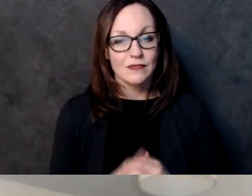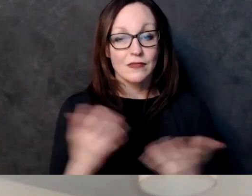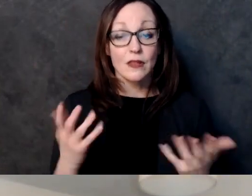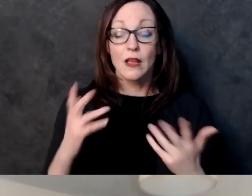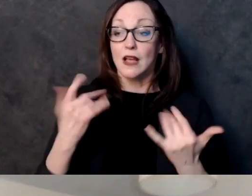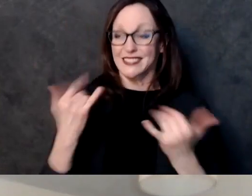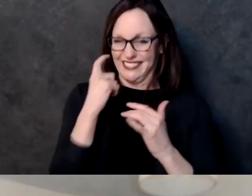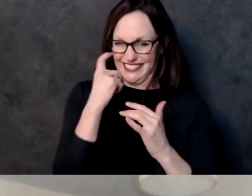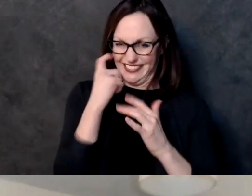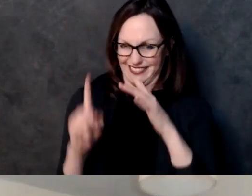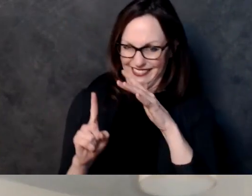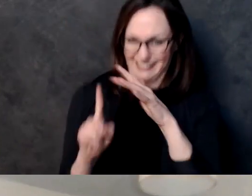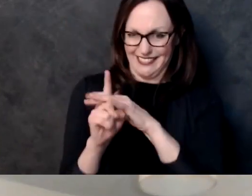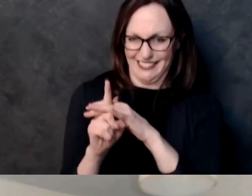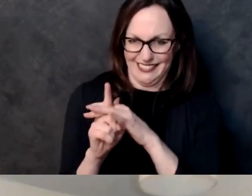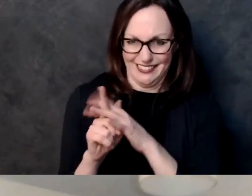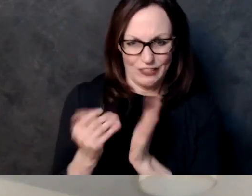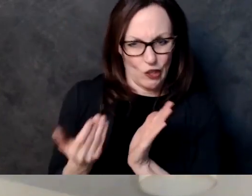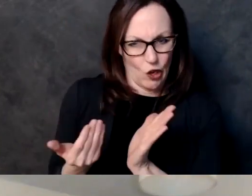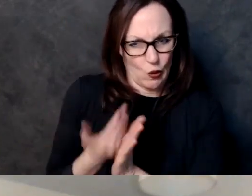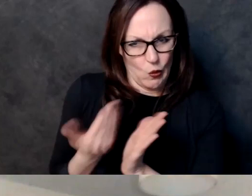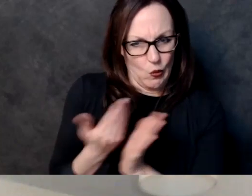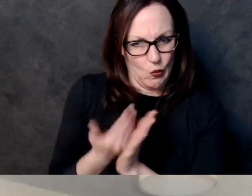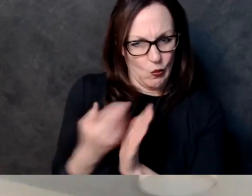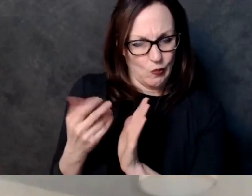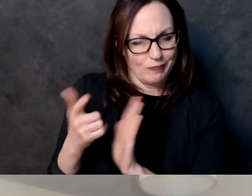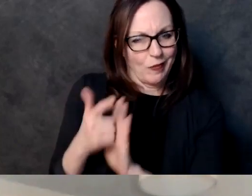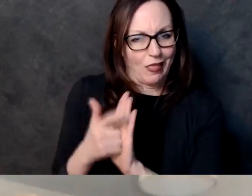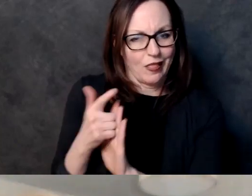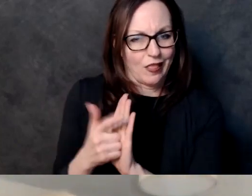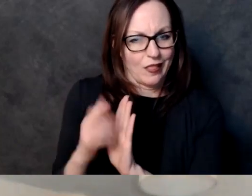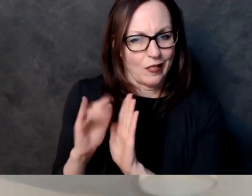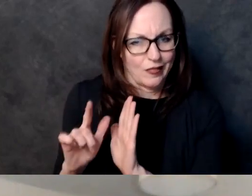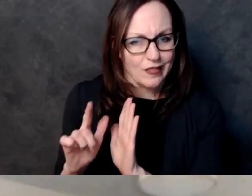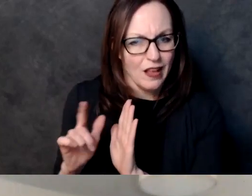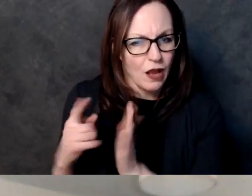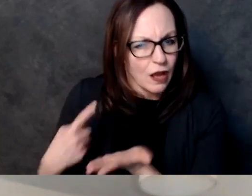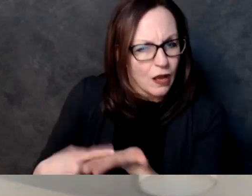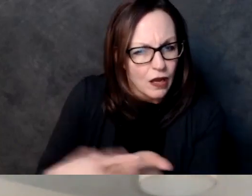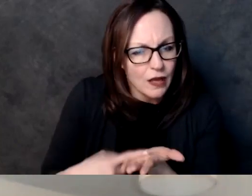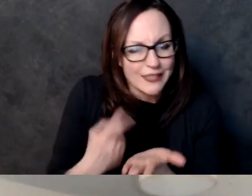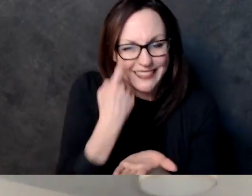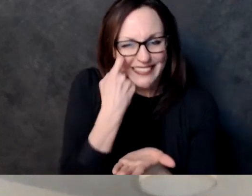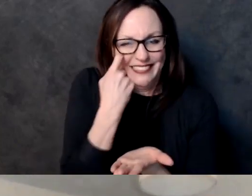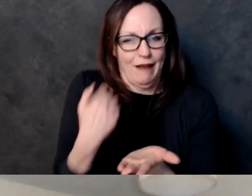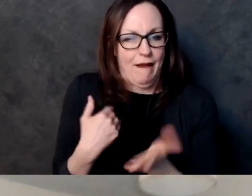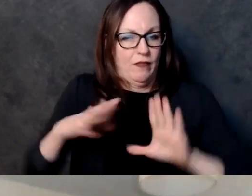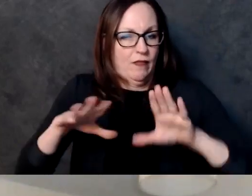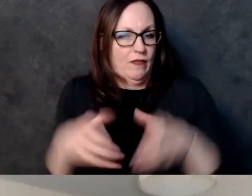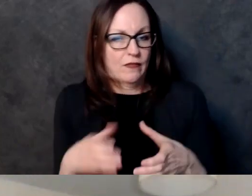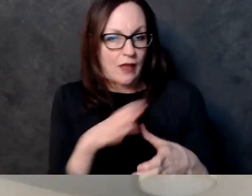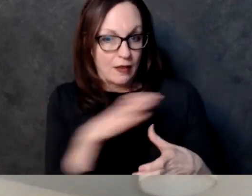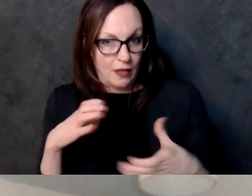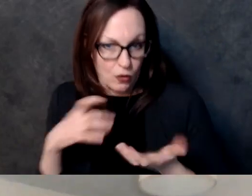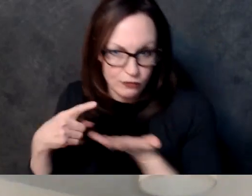map commission that the governor put together and appointed um all of the appointments were not of politicians or people who served in public